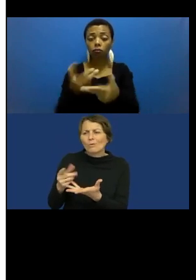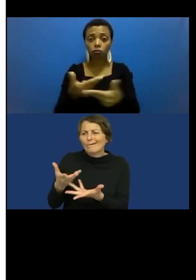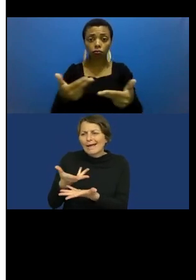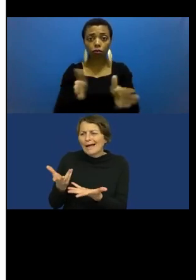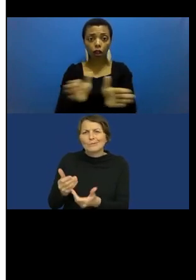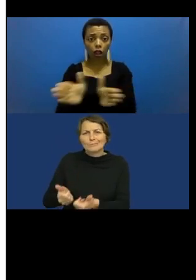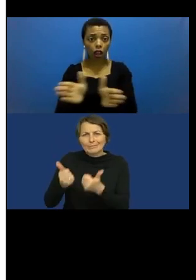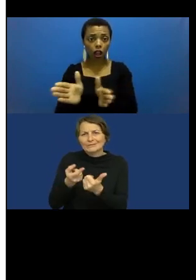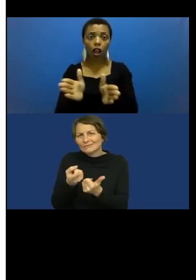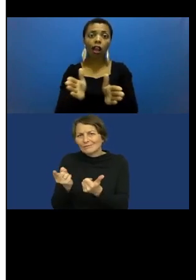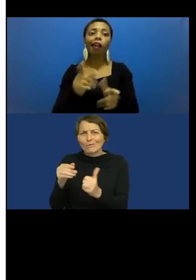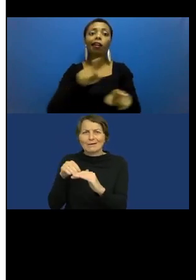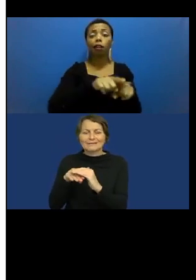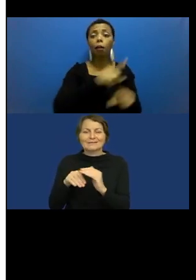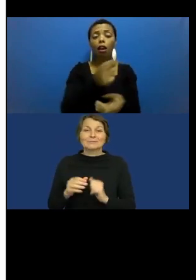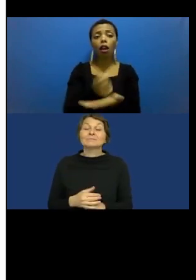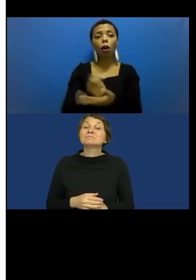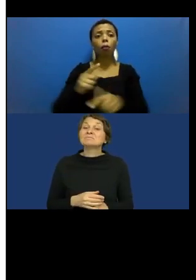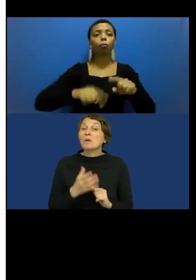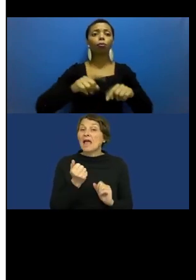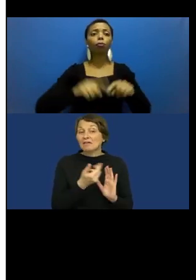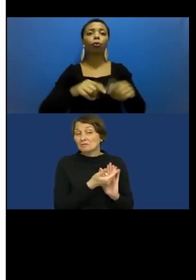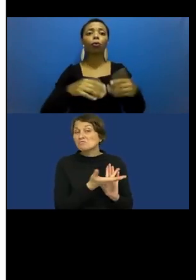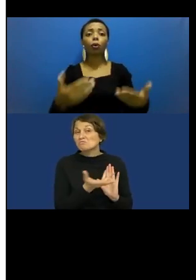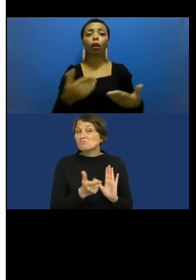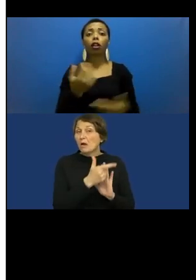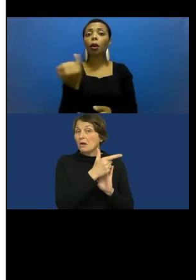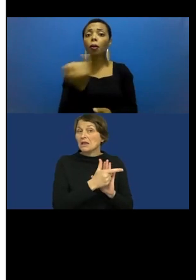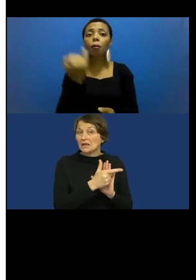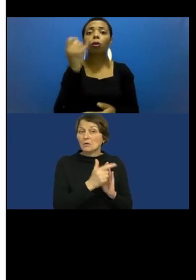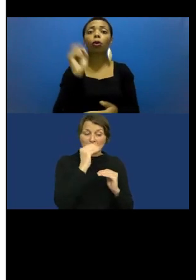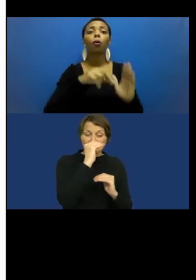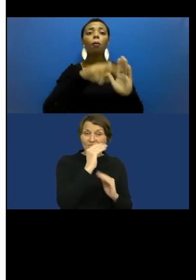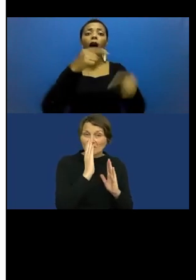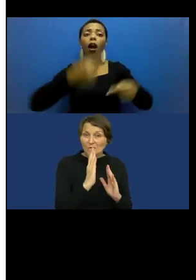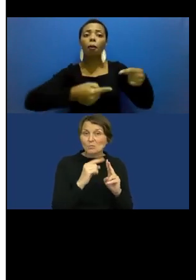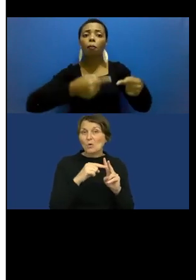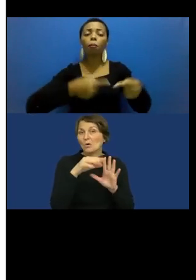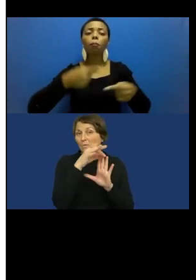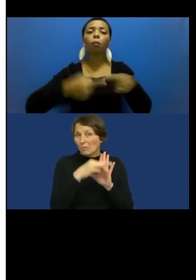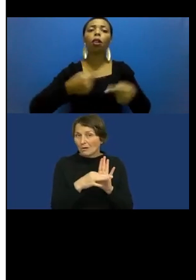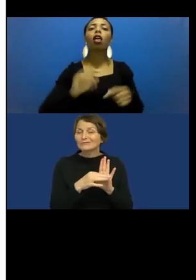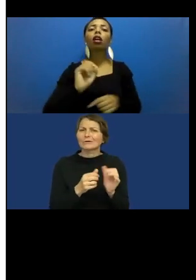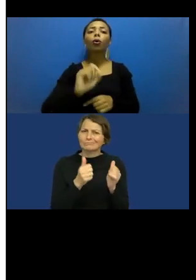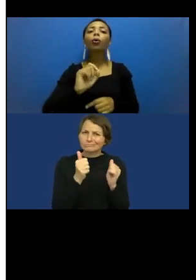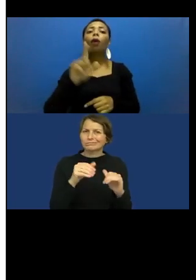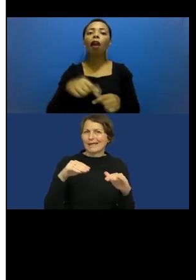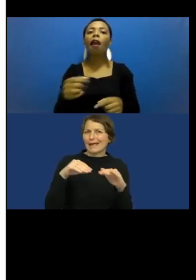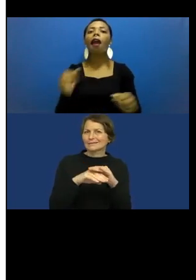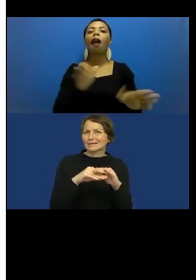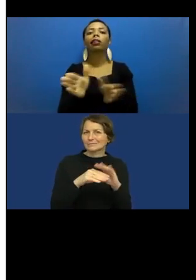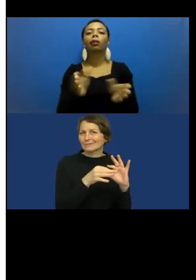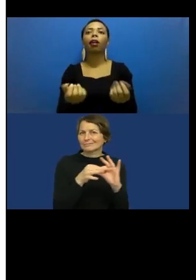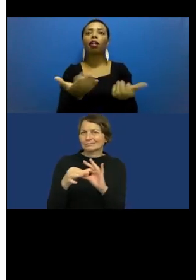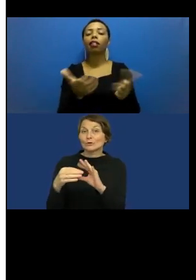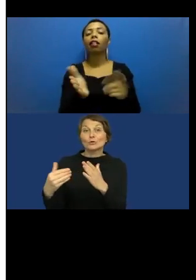Several legal frameworks and policies are in place for developing accessibility and new technologies. But again,